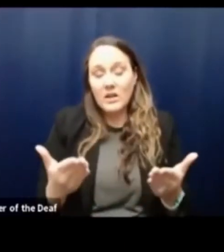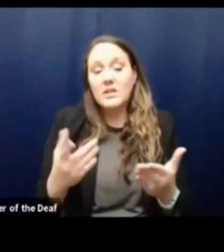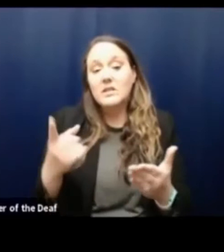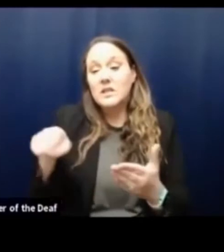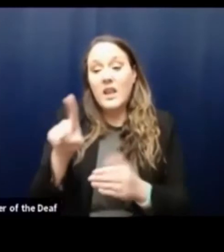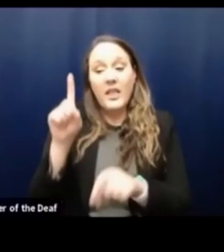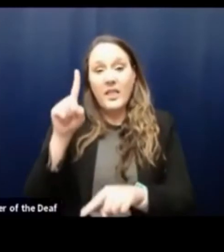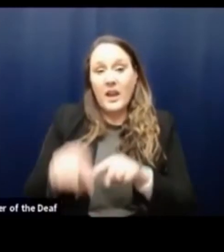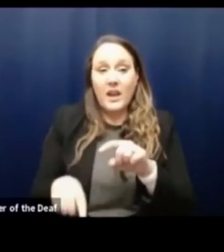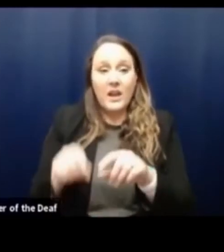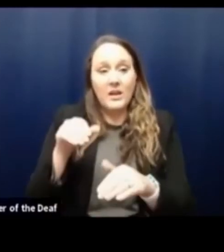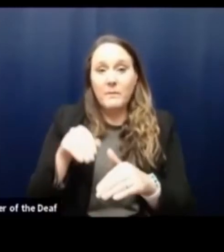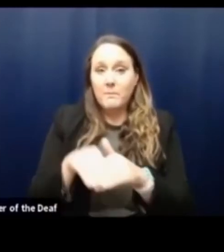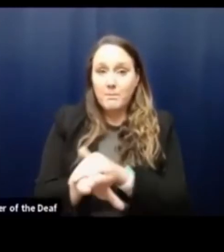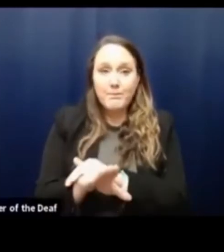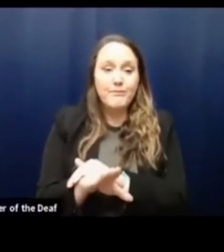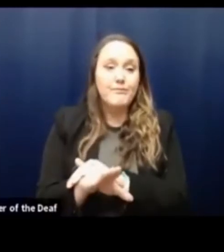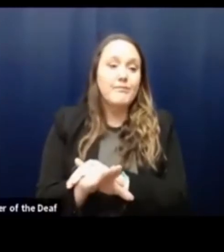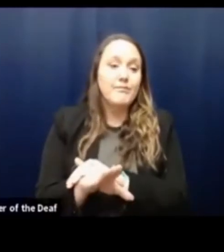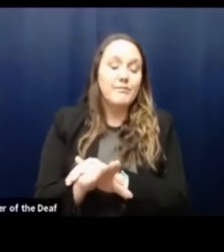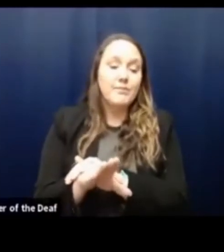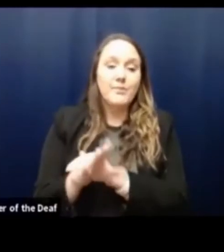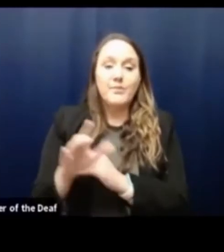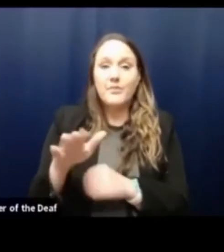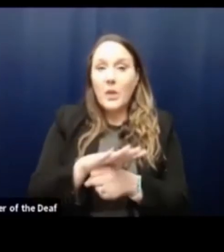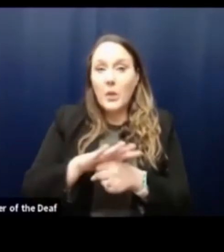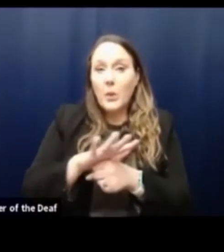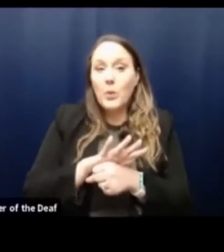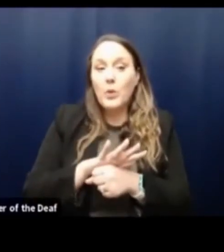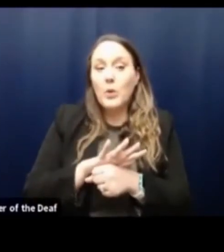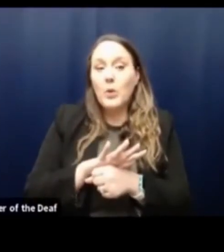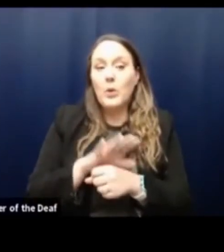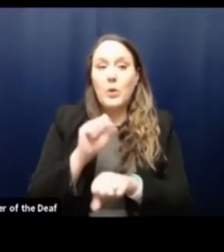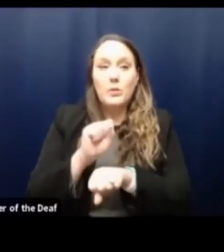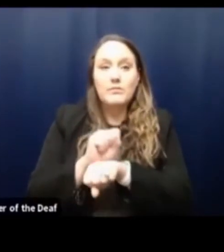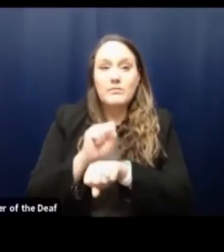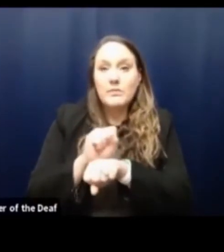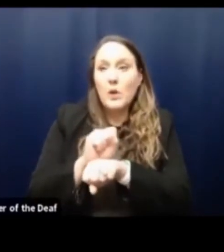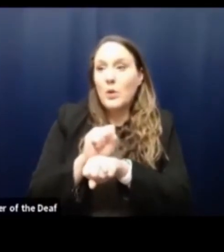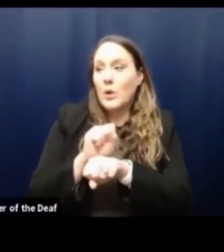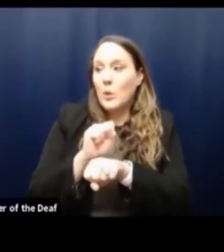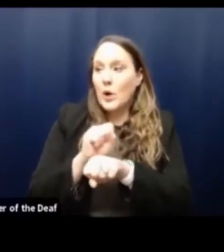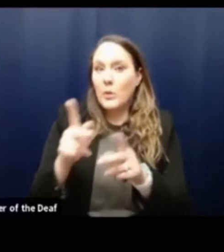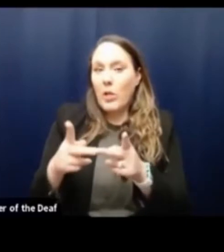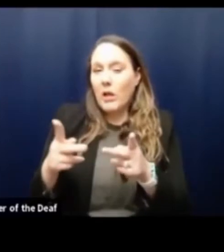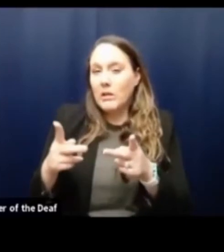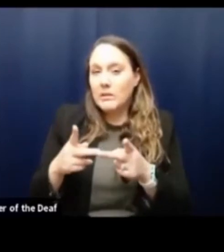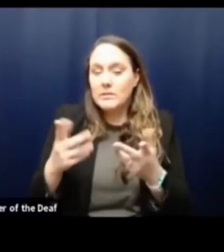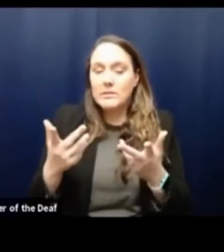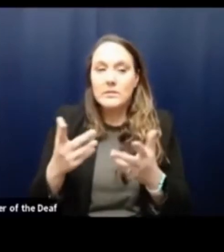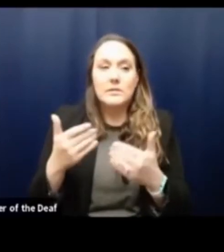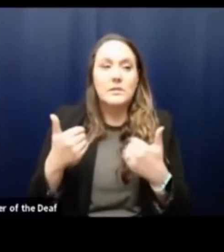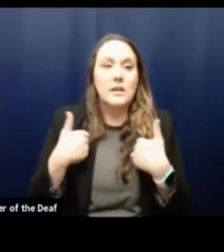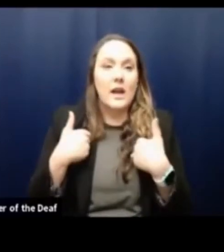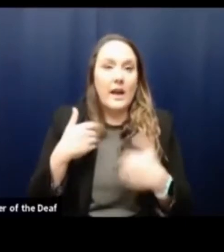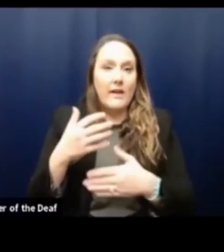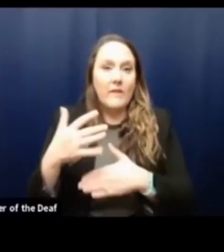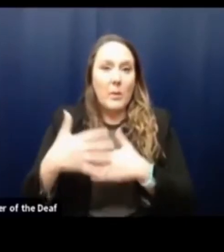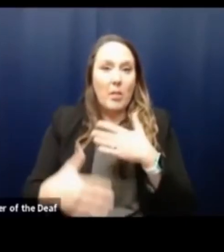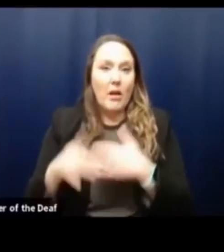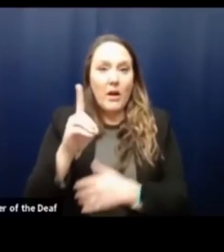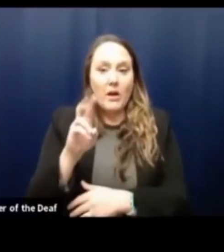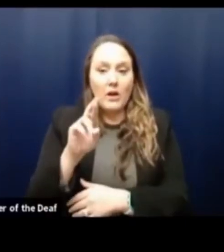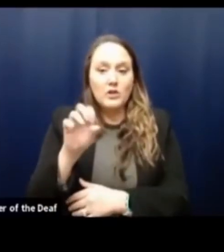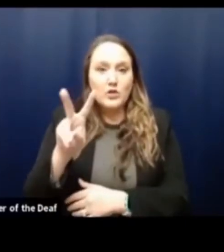unable to go into local employment, places of employment to have blood drives and so they